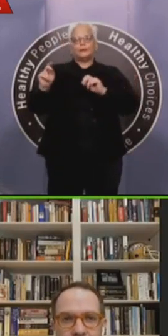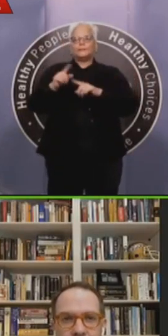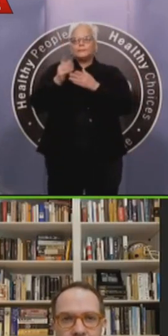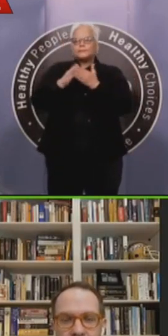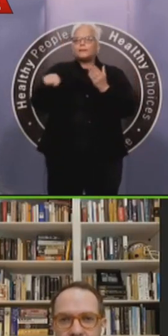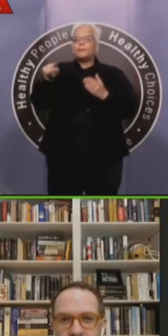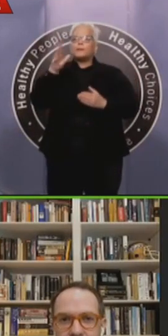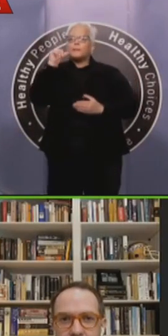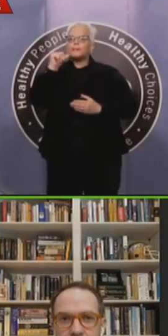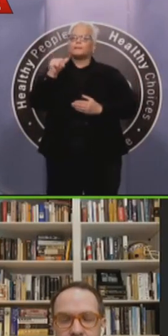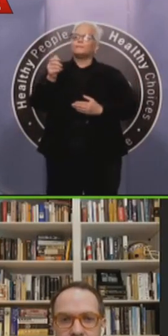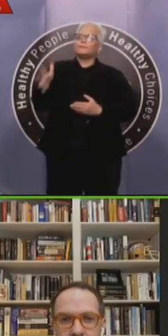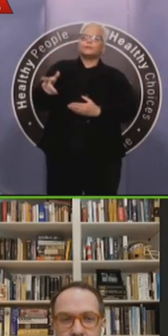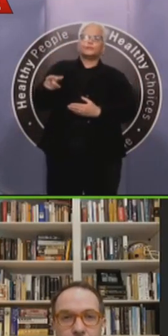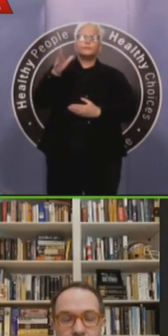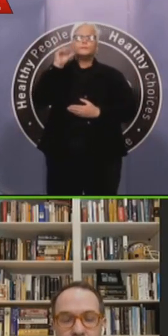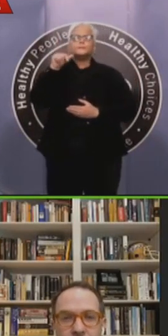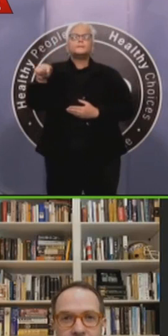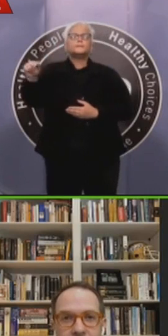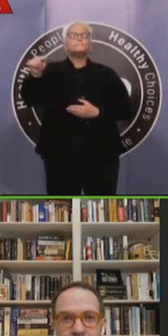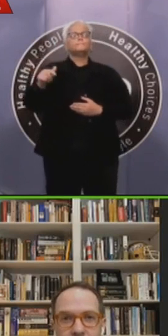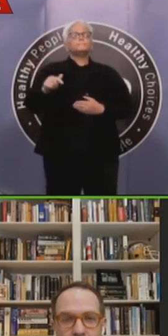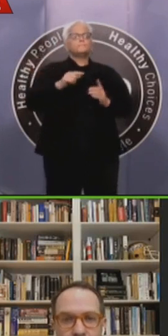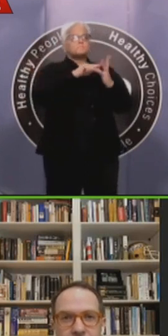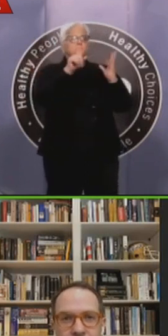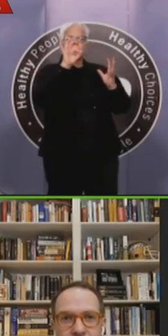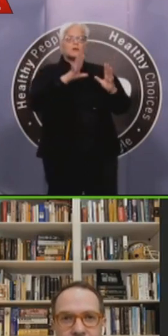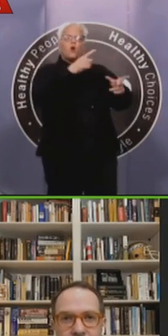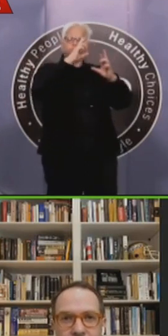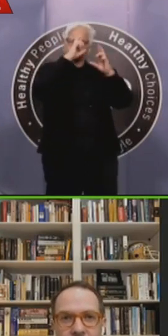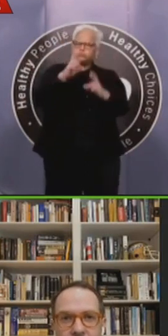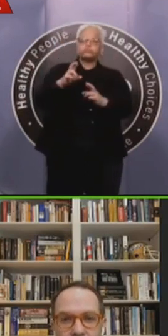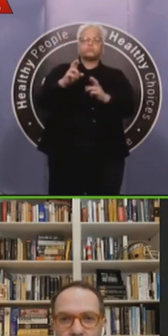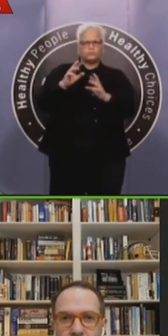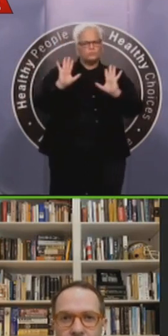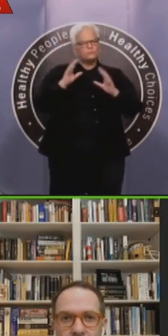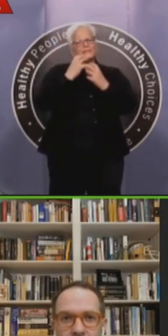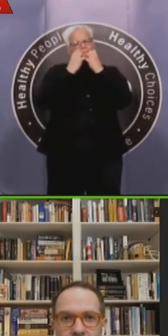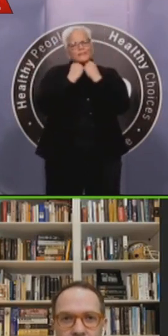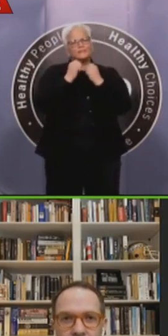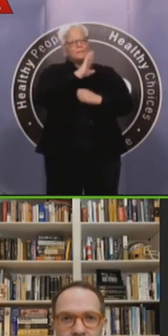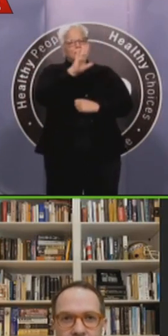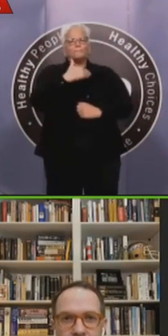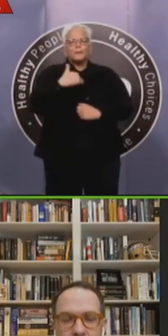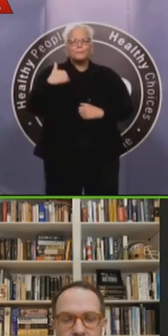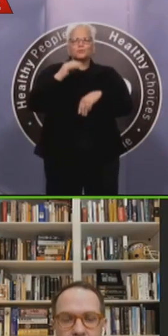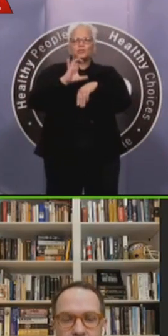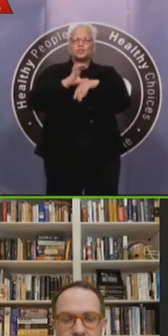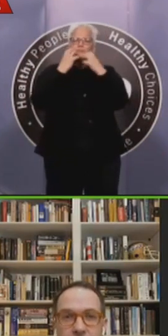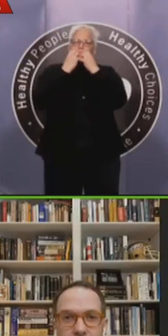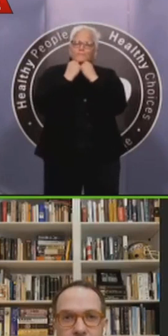Um, uh, and people should be practicing social distancing, uh, when they are, uh,